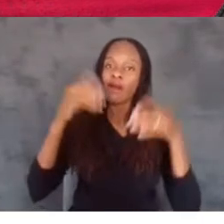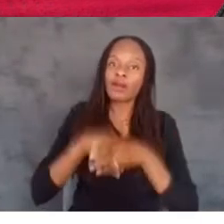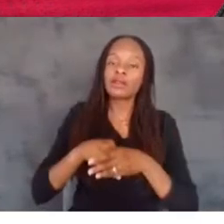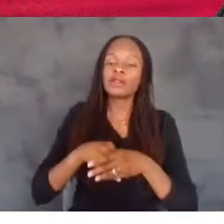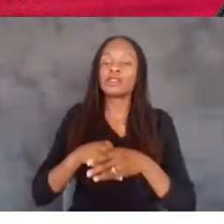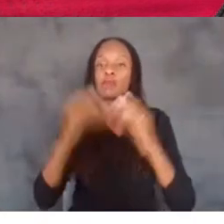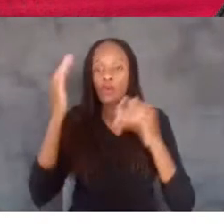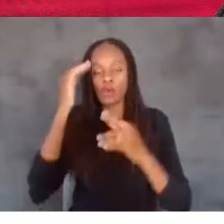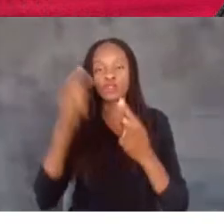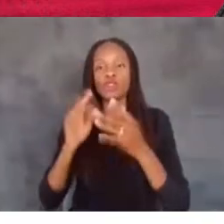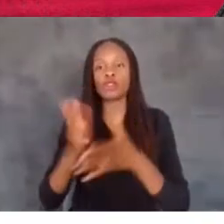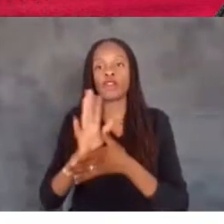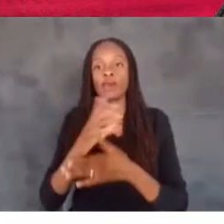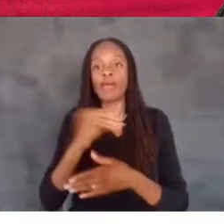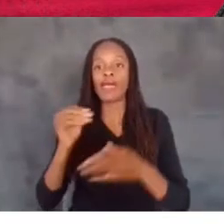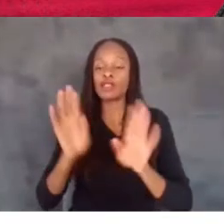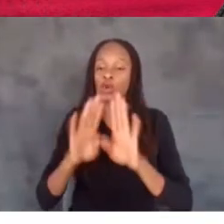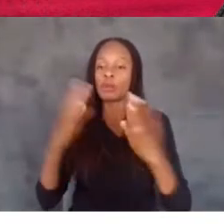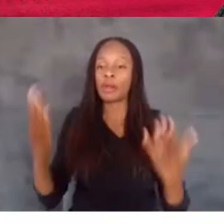really open up?